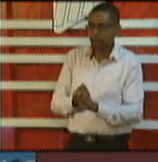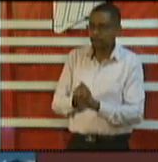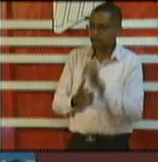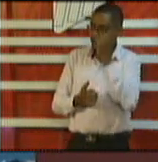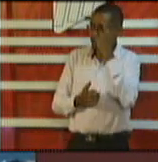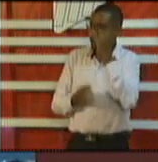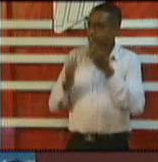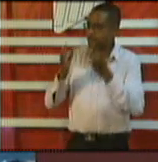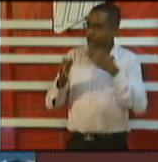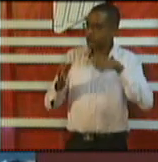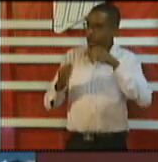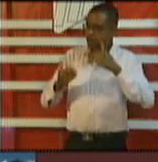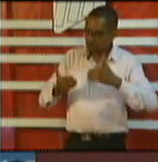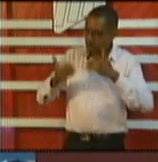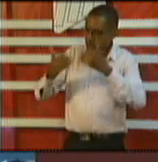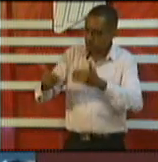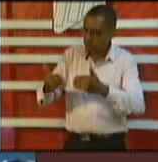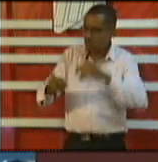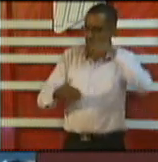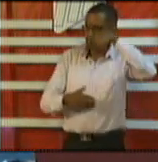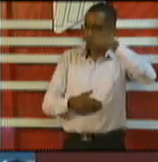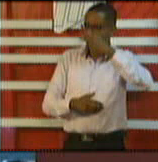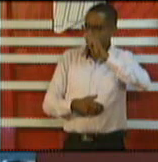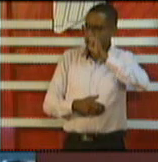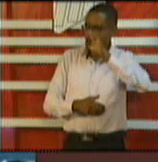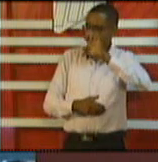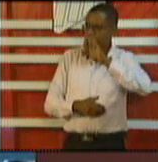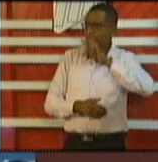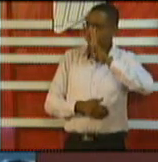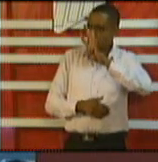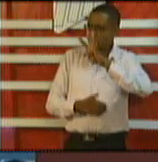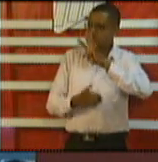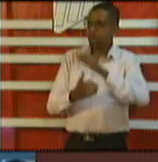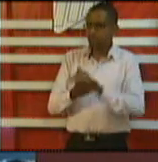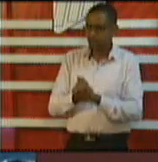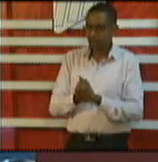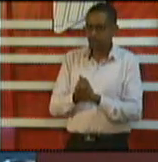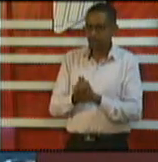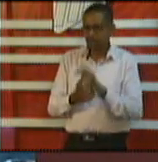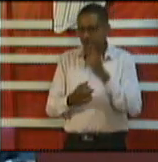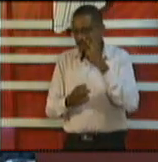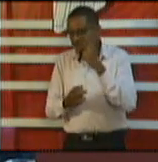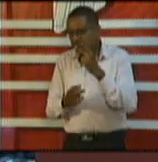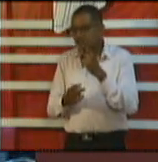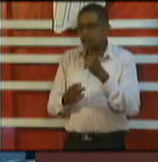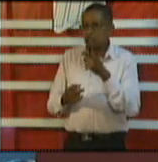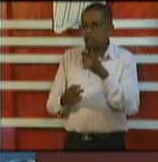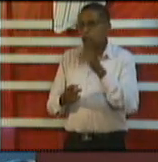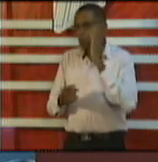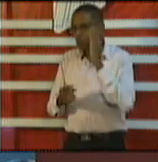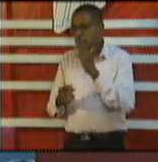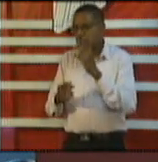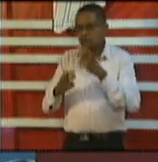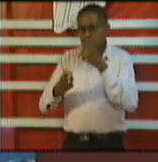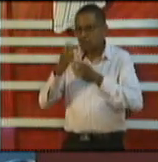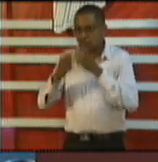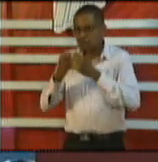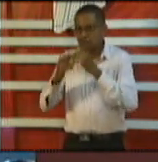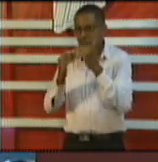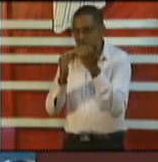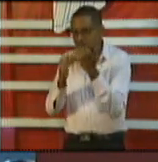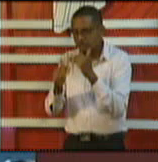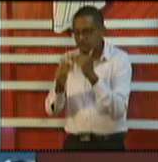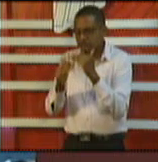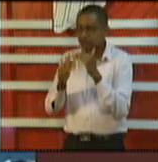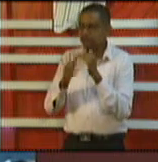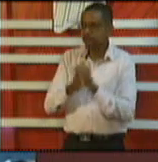where there's some degree of certainty that the adverse reactions will be to a minimal level so even if we are to go it normally comes before